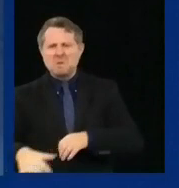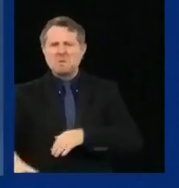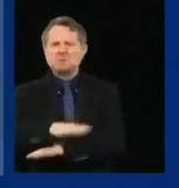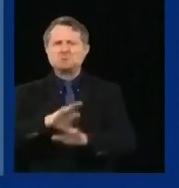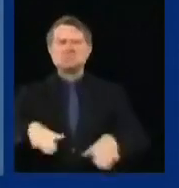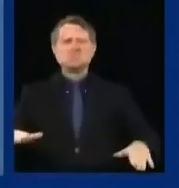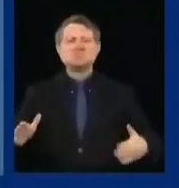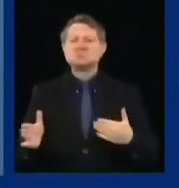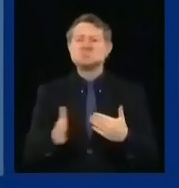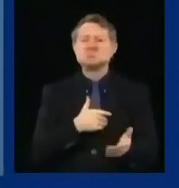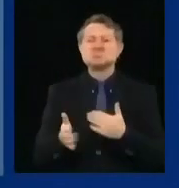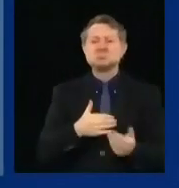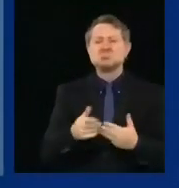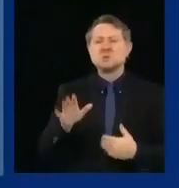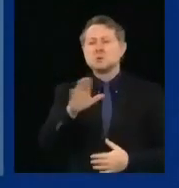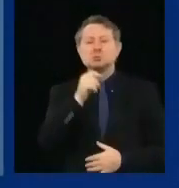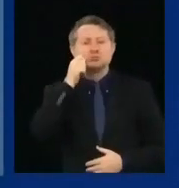races.